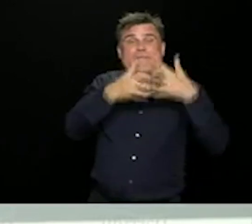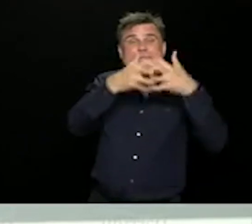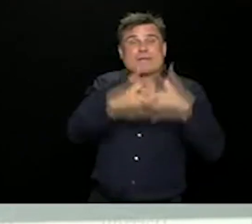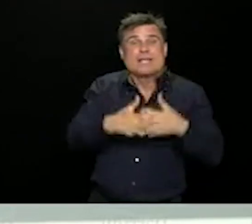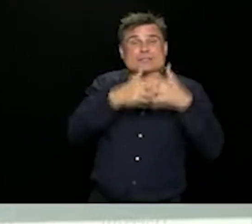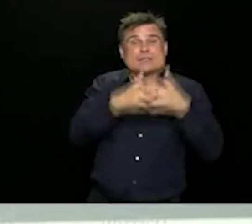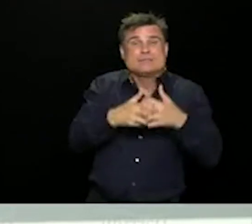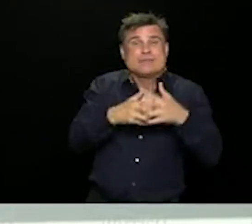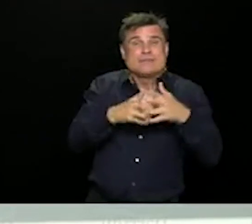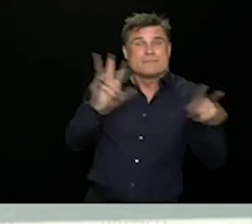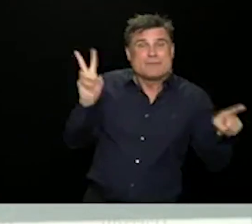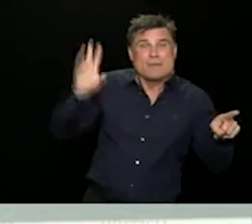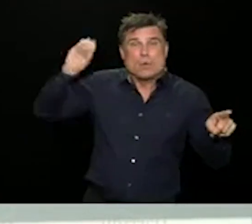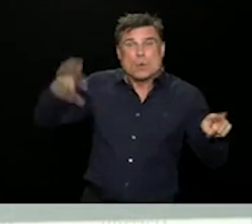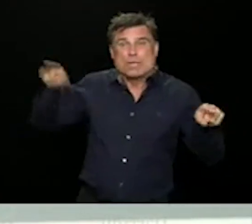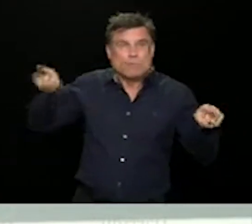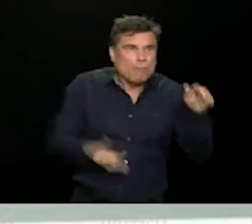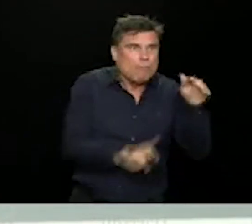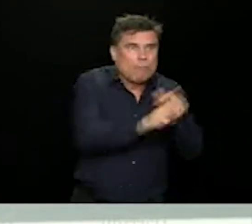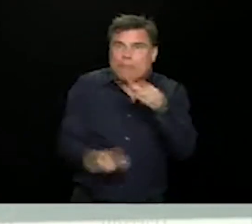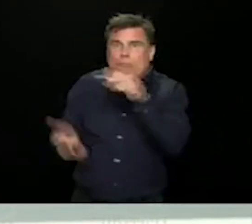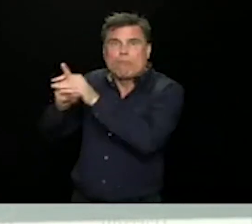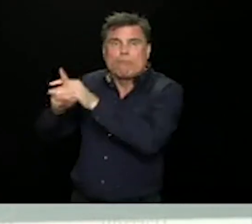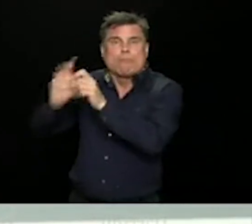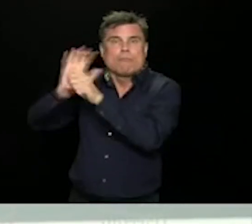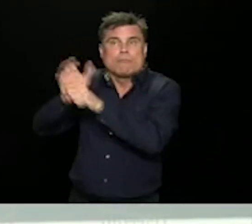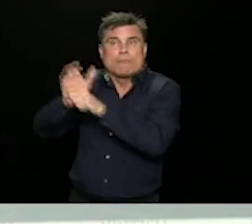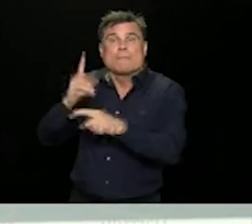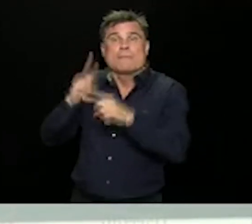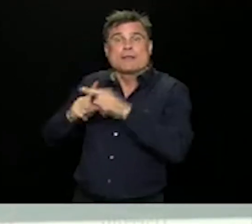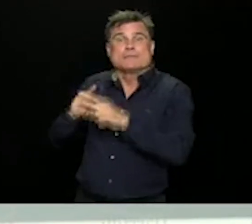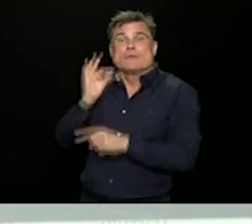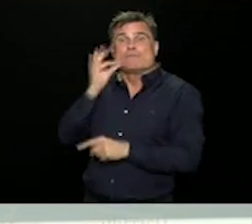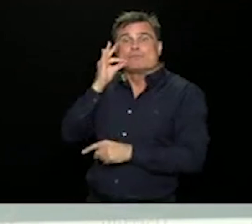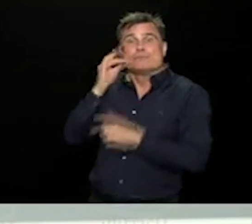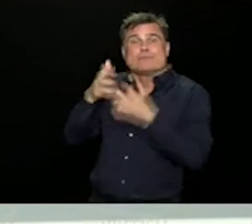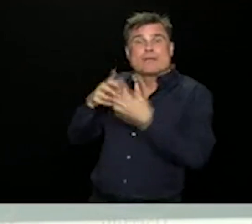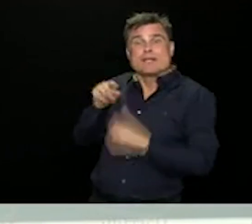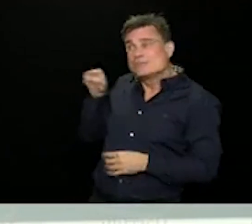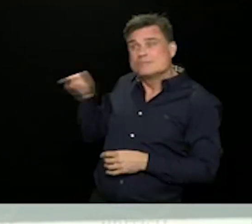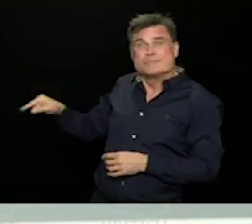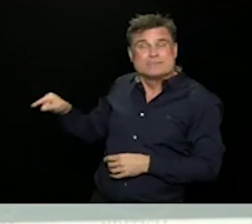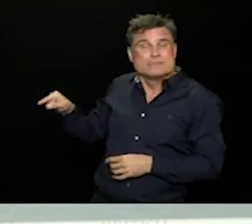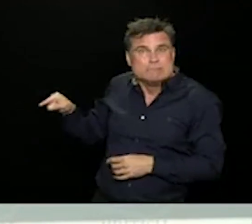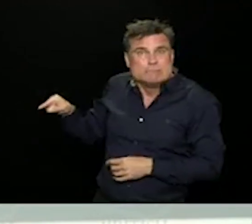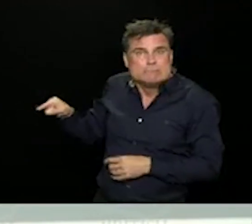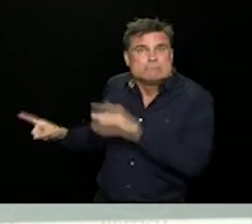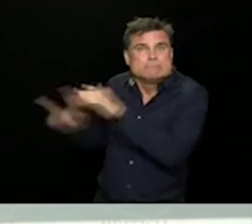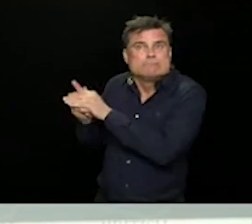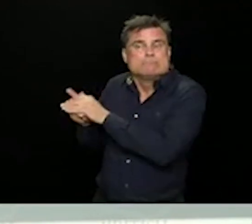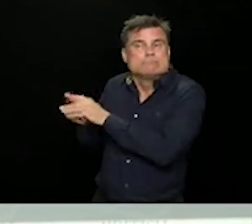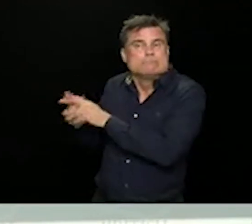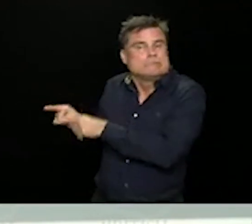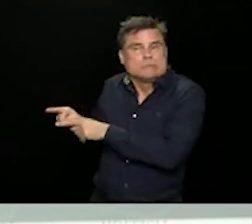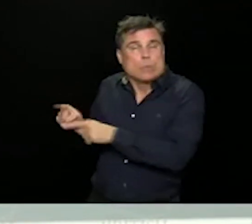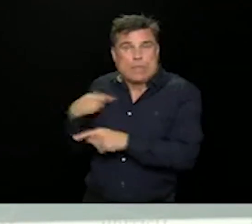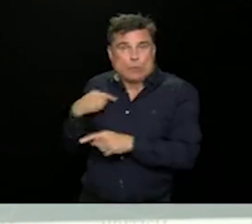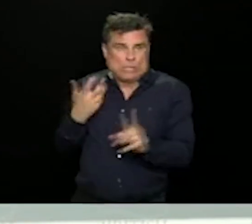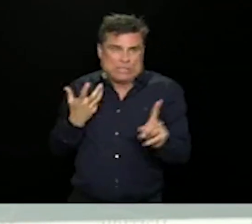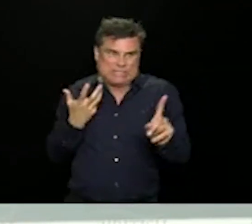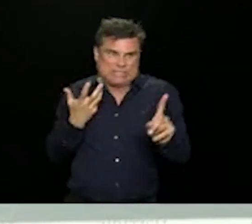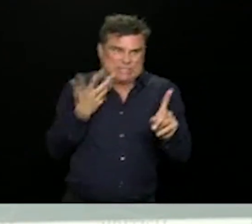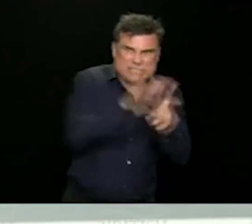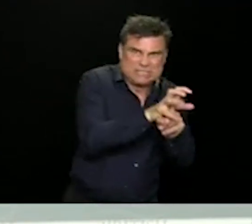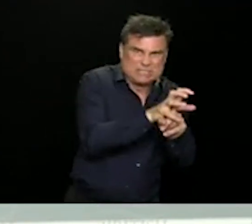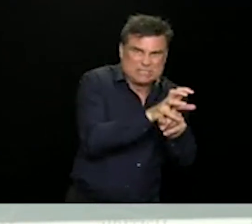control precautions that need to be in place in every setting. And and this is where it goes again to the foundations of how we safely